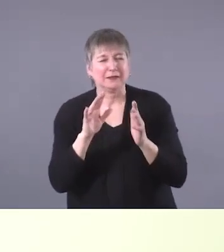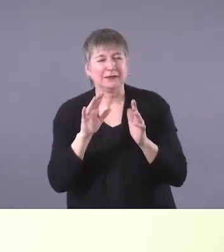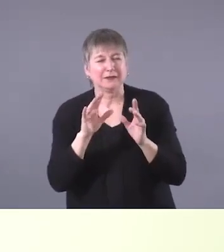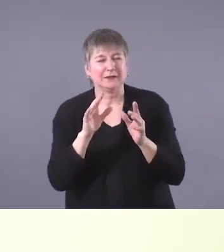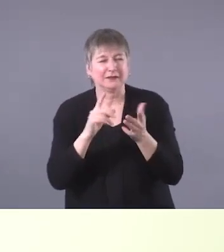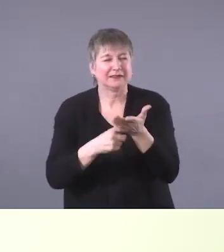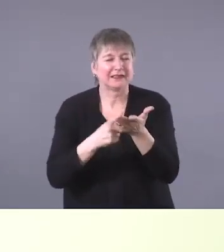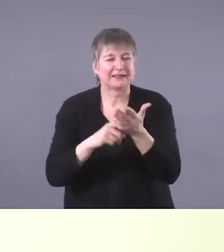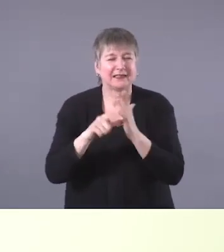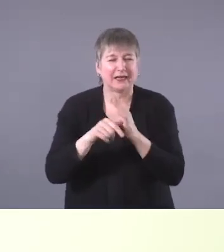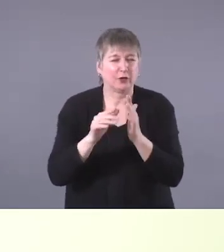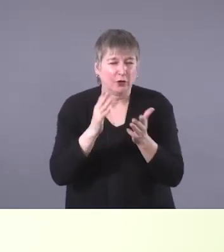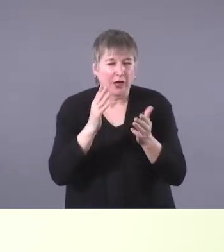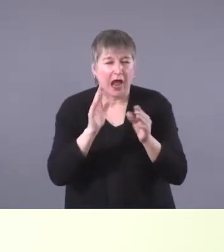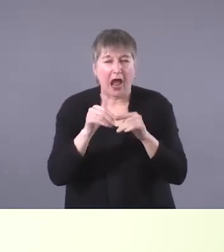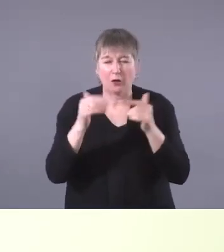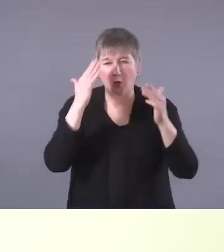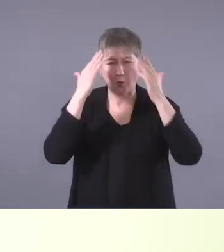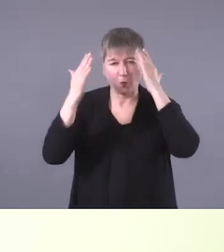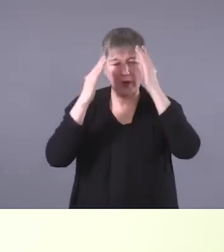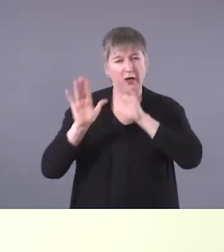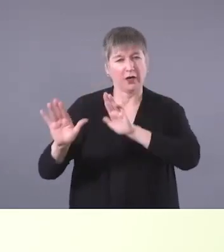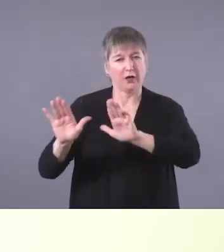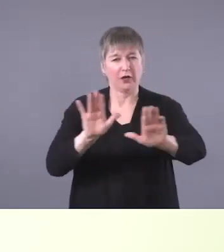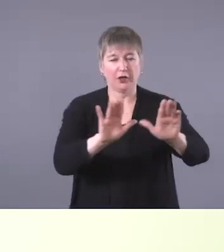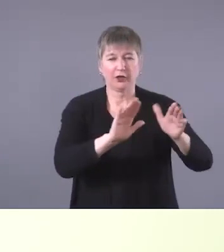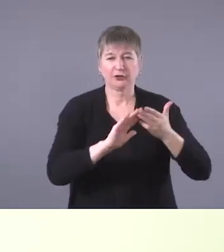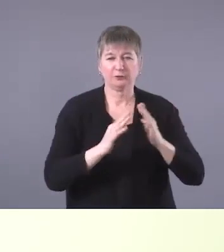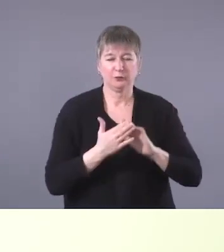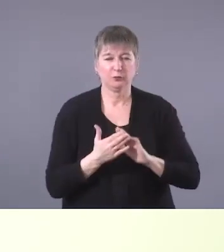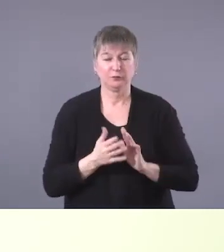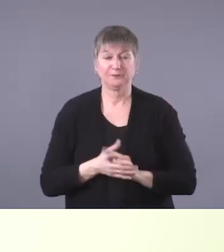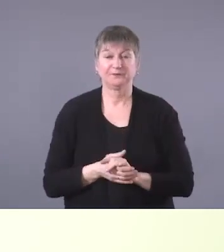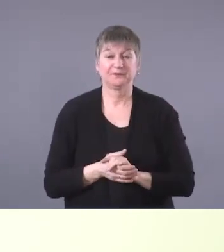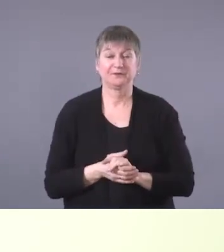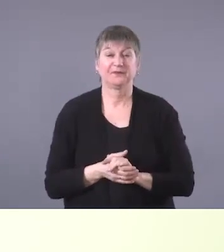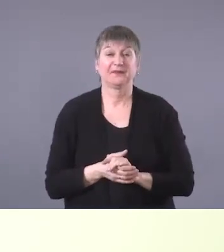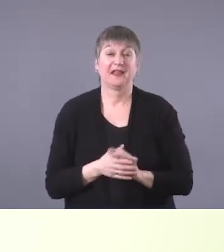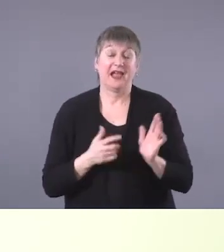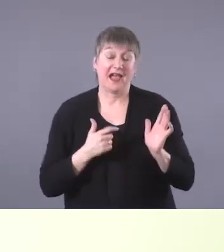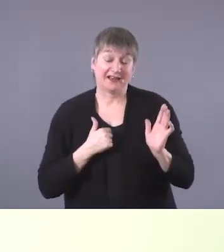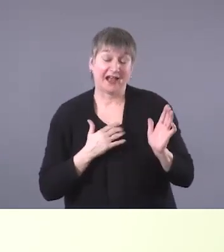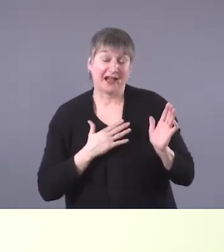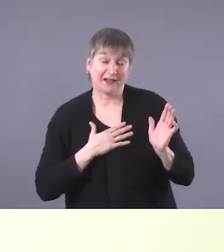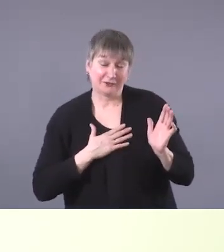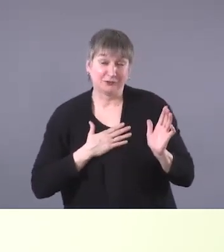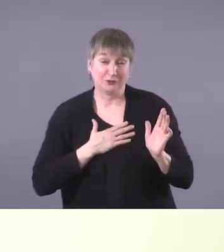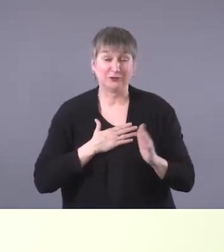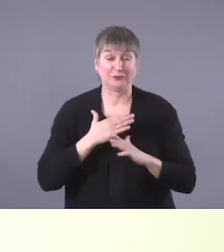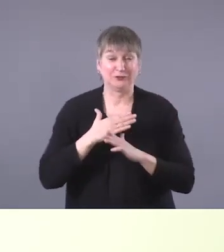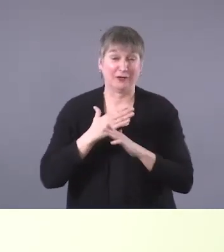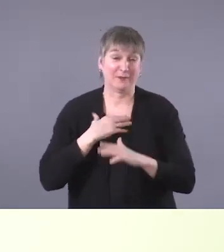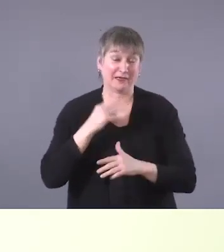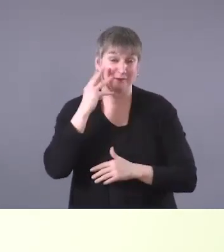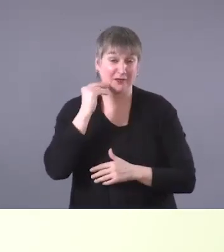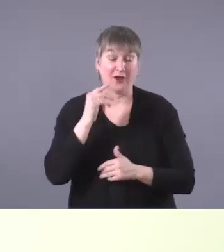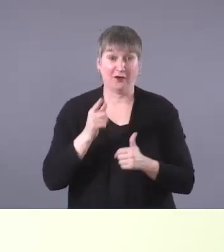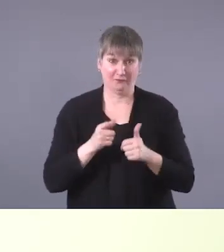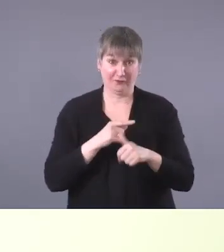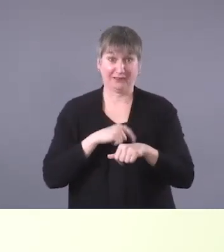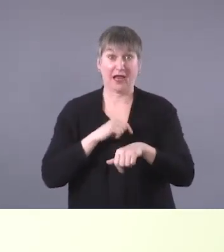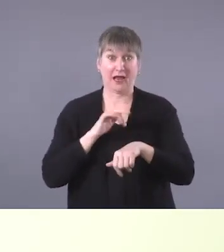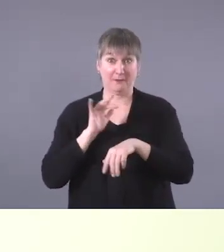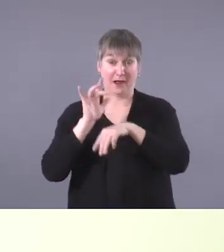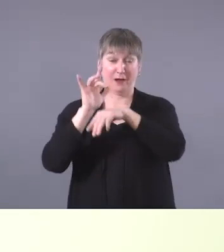we're working with the communities a little more. Um, I also really love to share my experiences. The first time I went there, um,